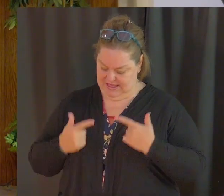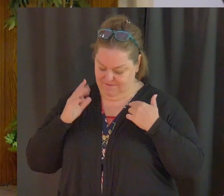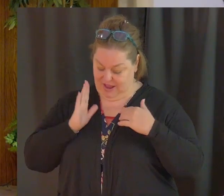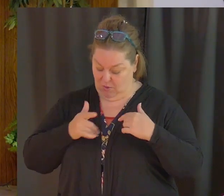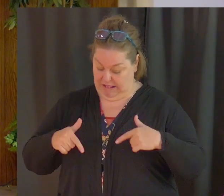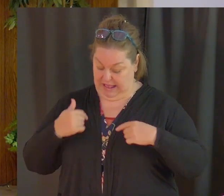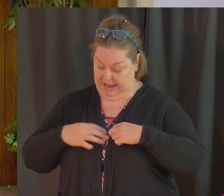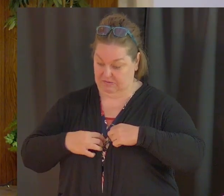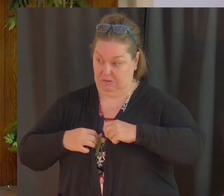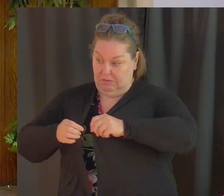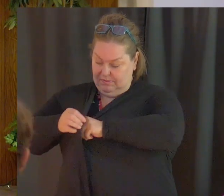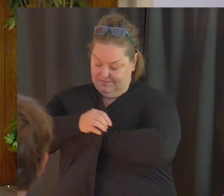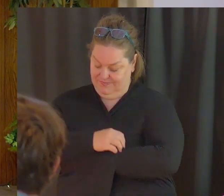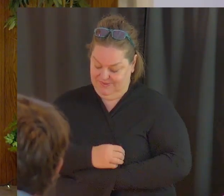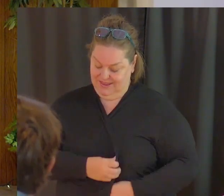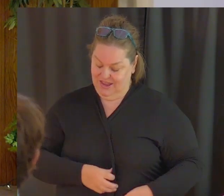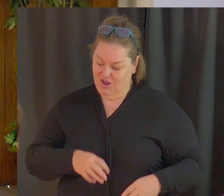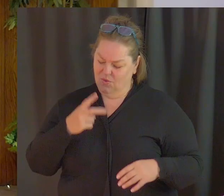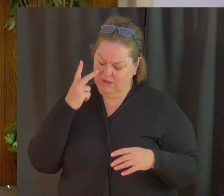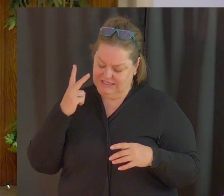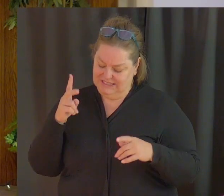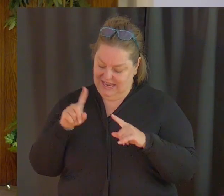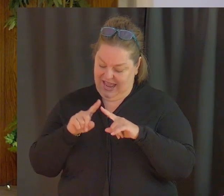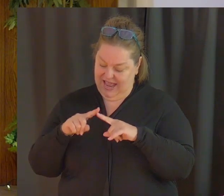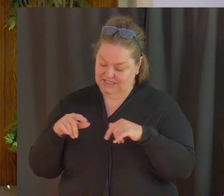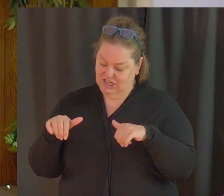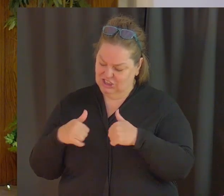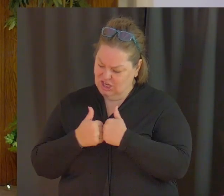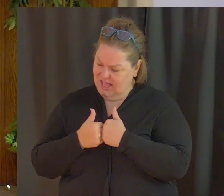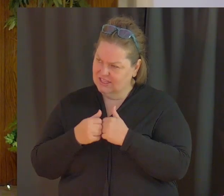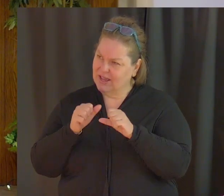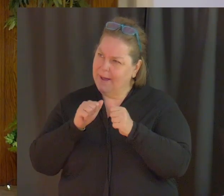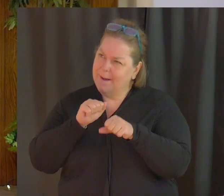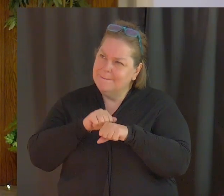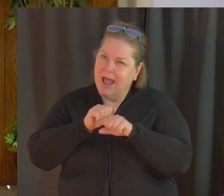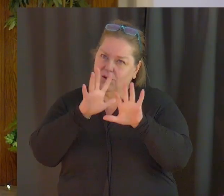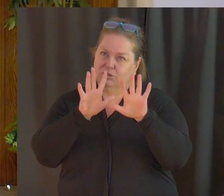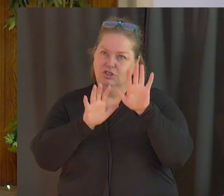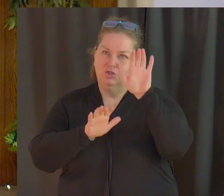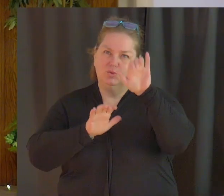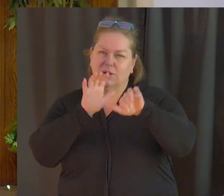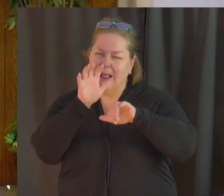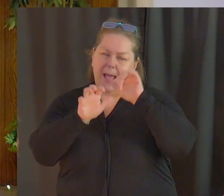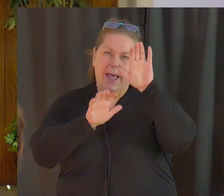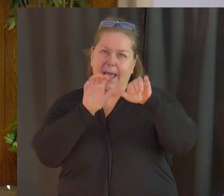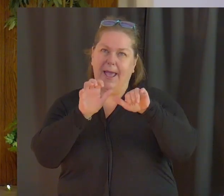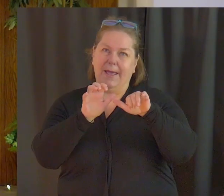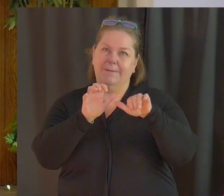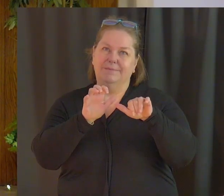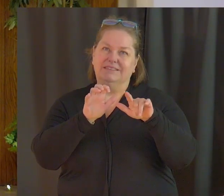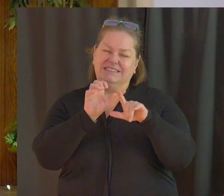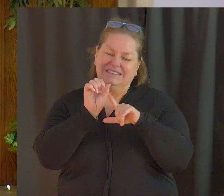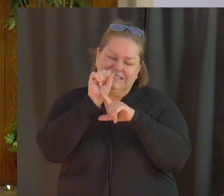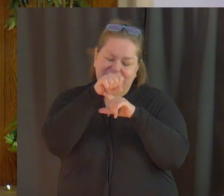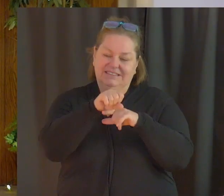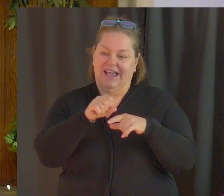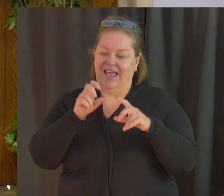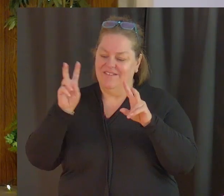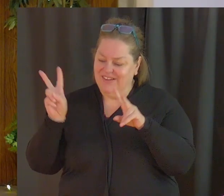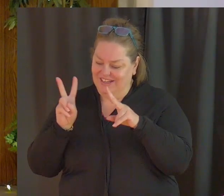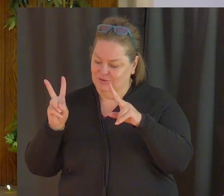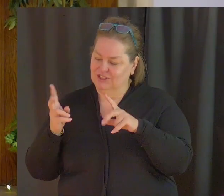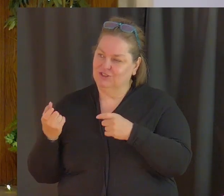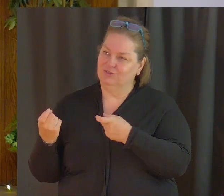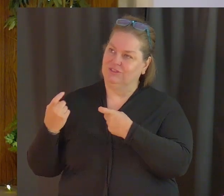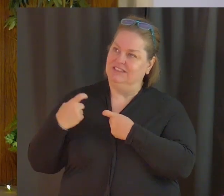we see them as challenges mountains to climb victories to have but we